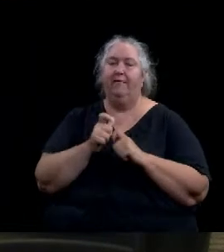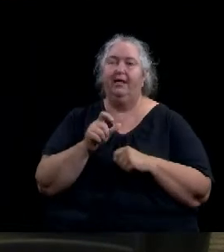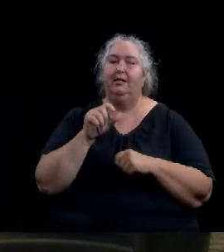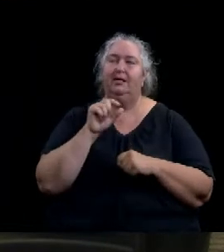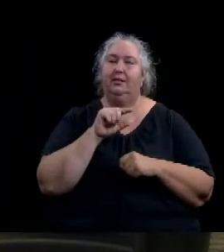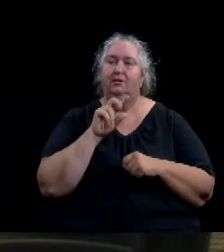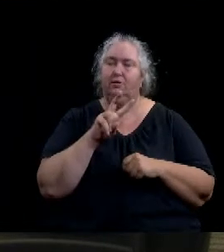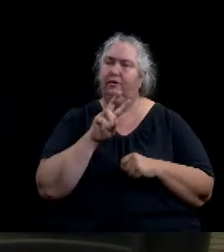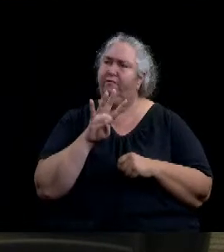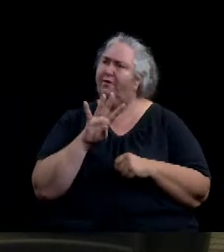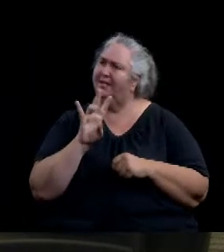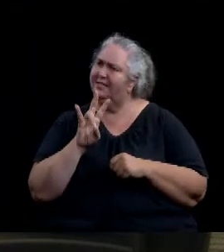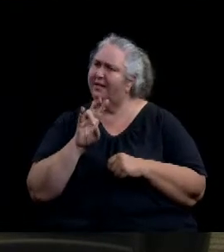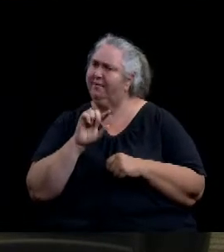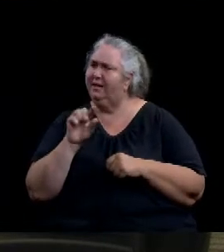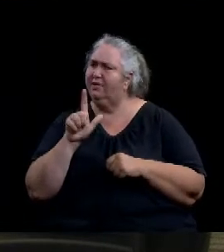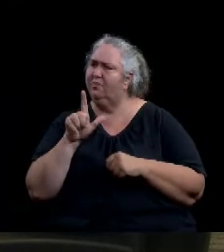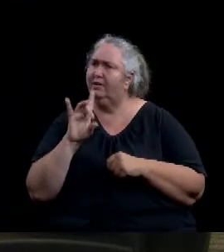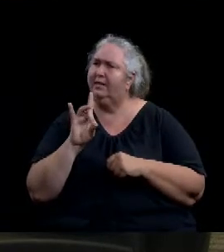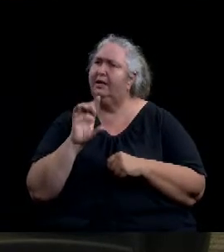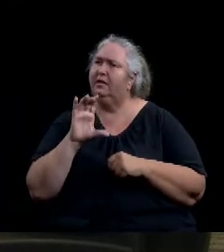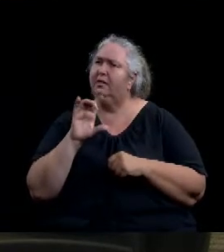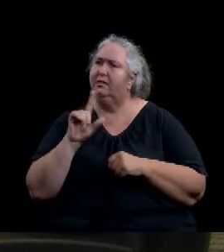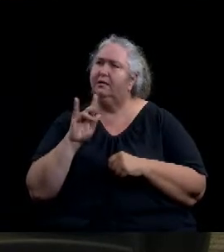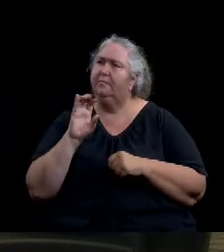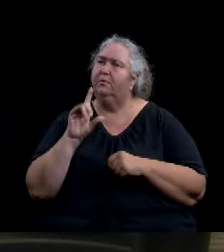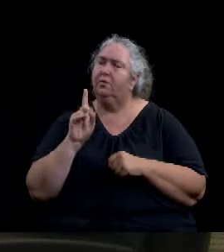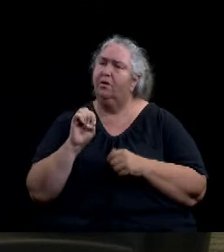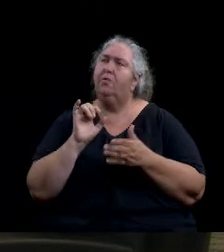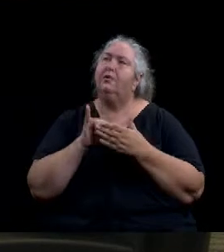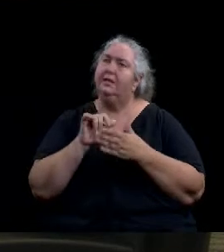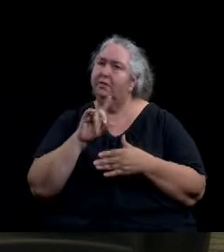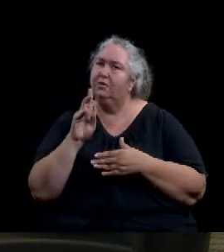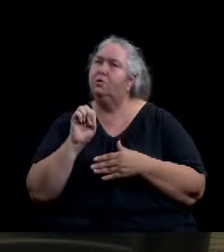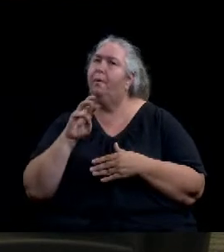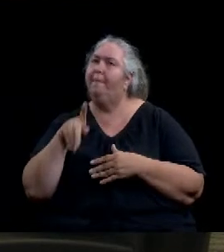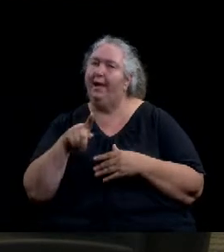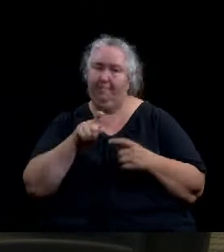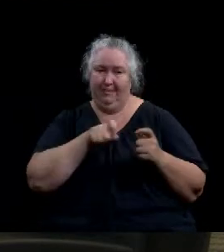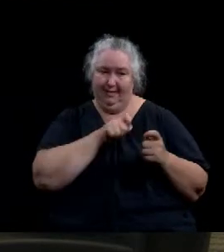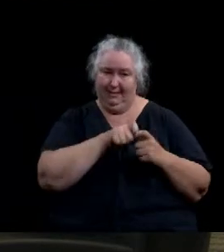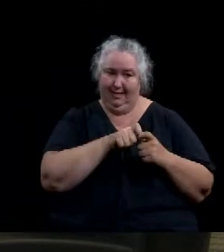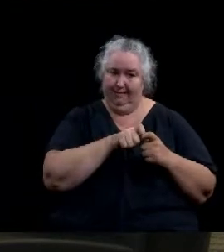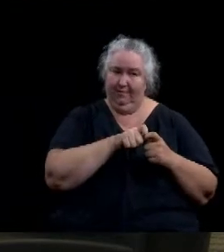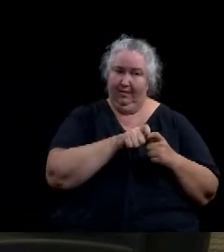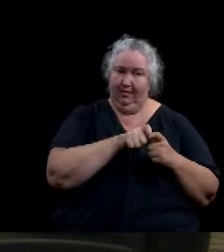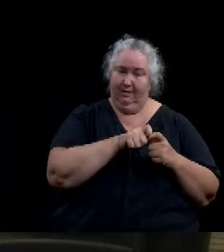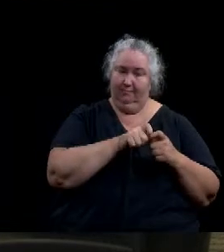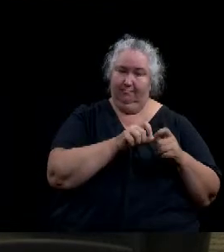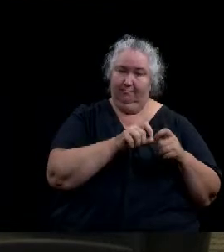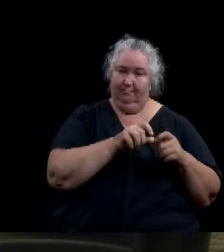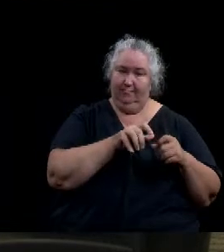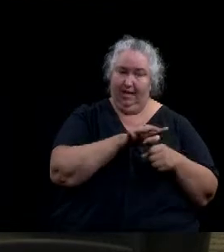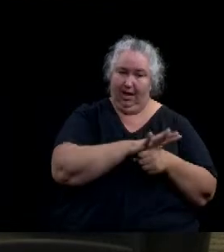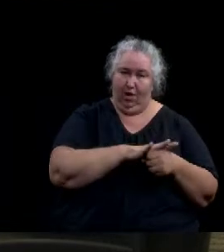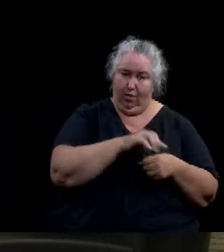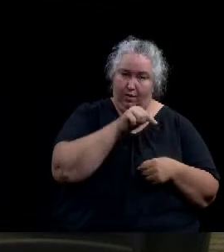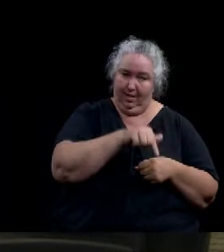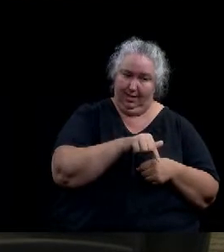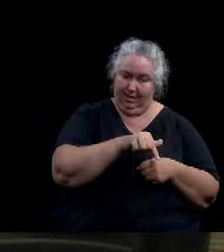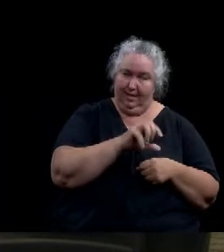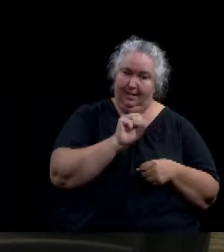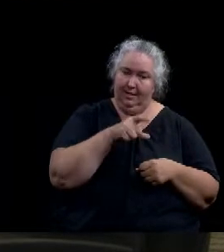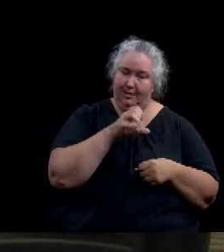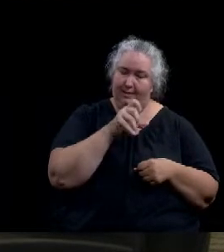providing that the zoning map shall be changed so that certain property described as lot 8, block 28 of the Spade Street summit edition, known as 2529 Spade